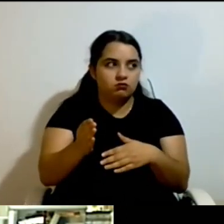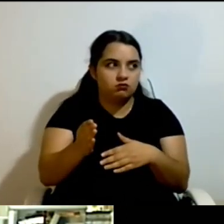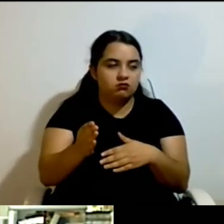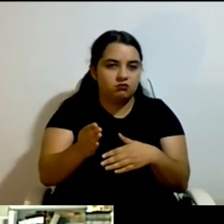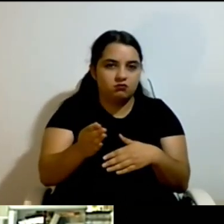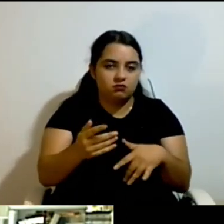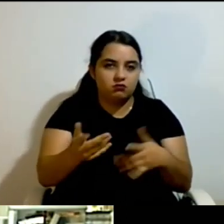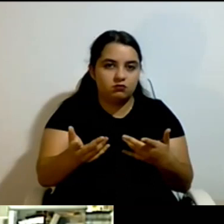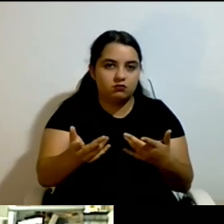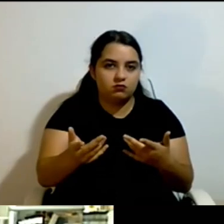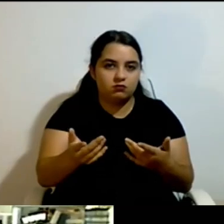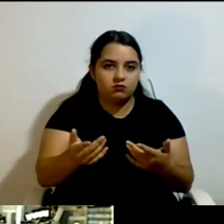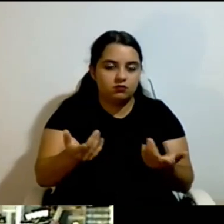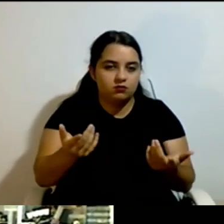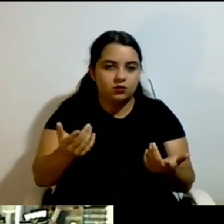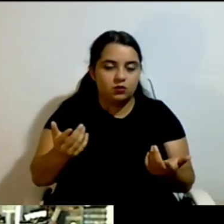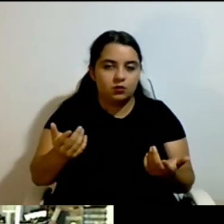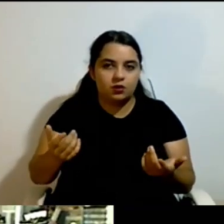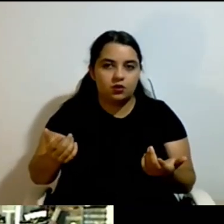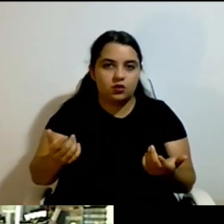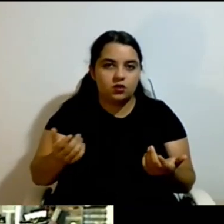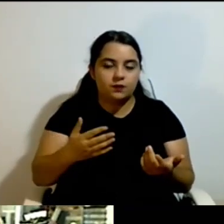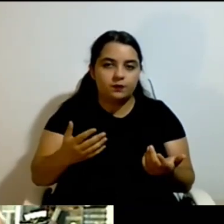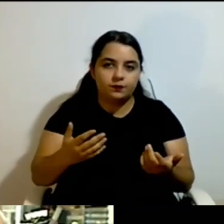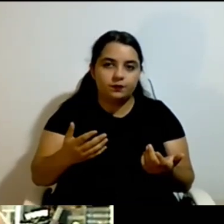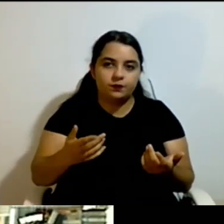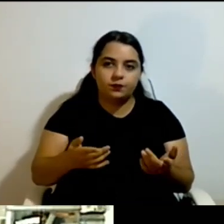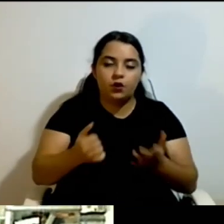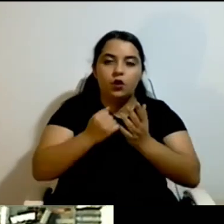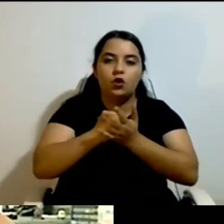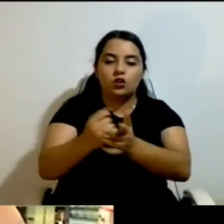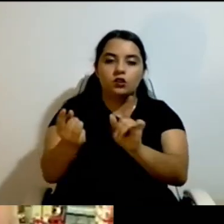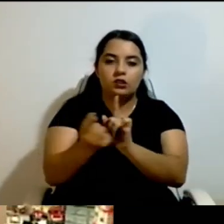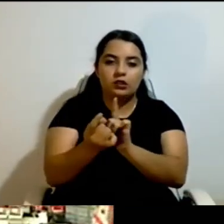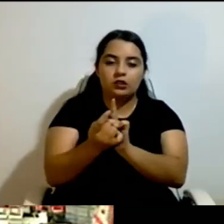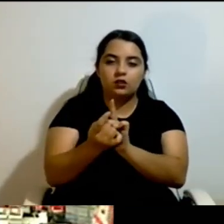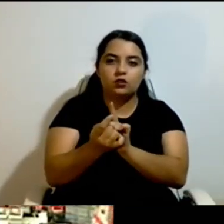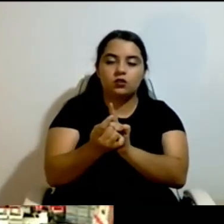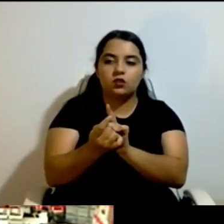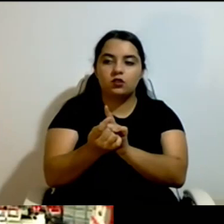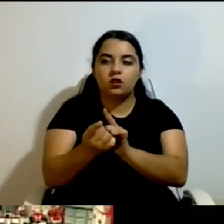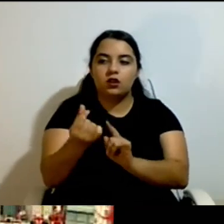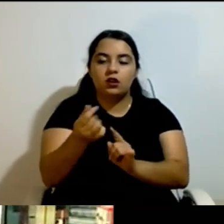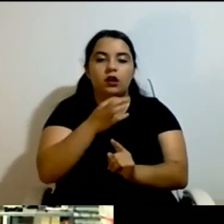The assistance are reimbursed by a standard salary, which is 32